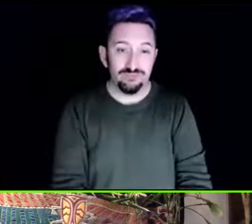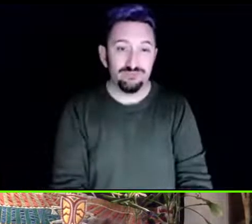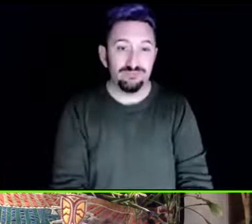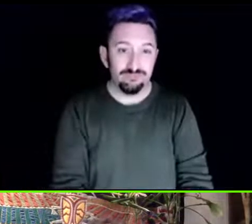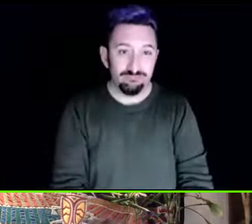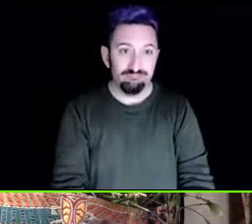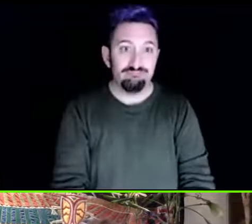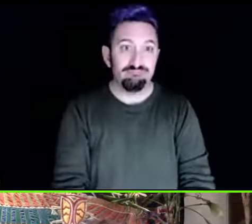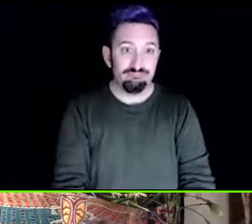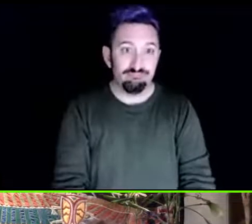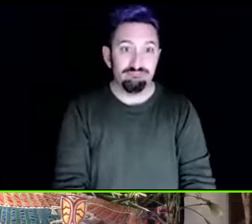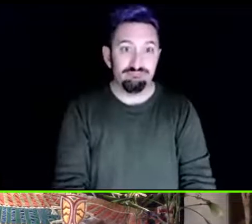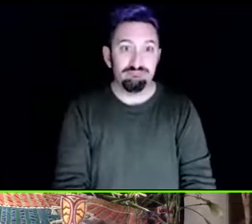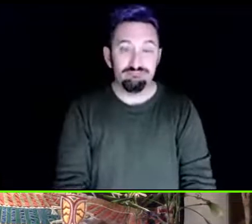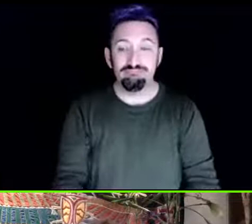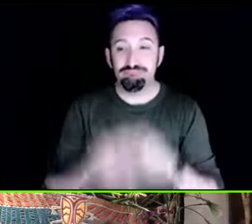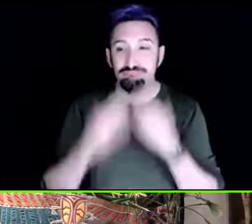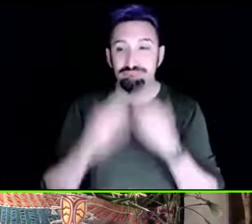um you